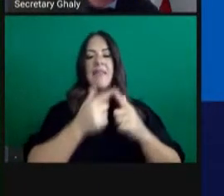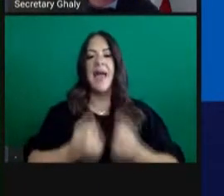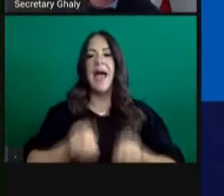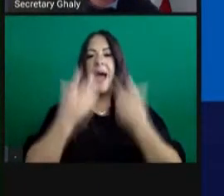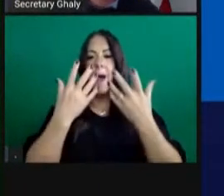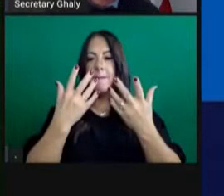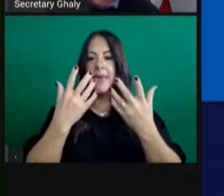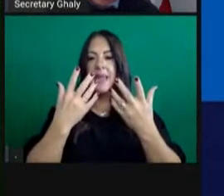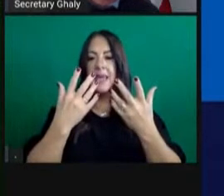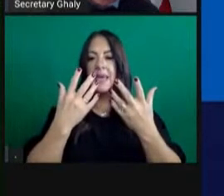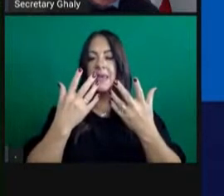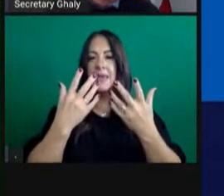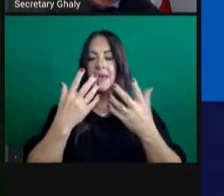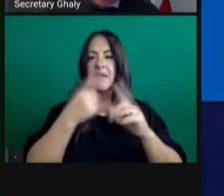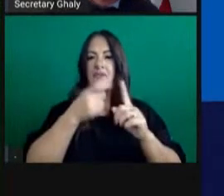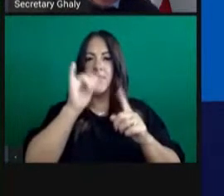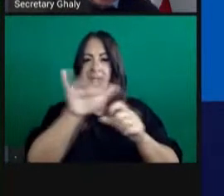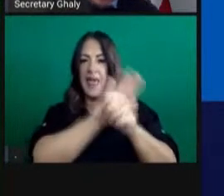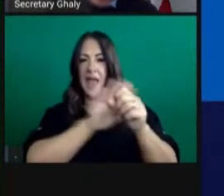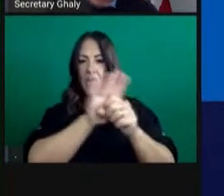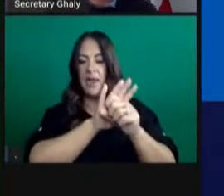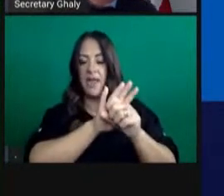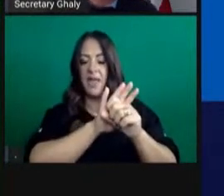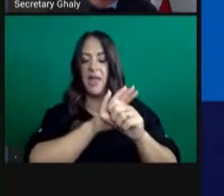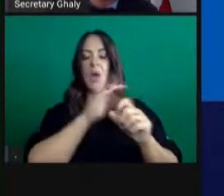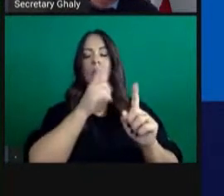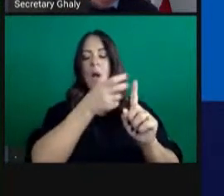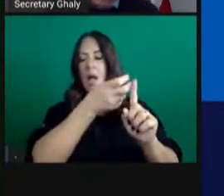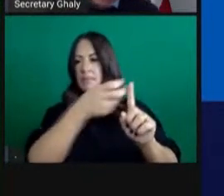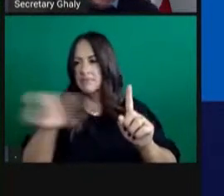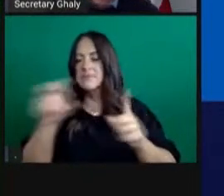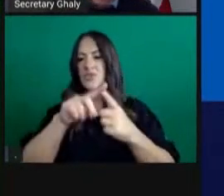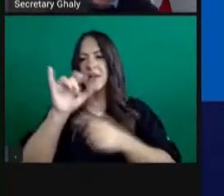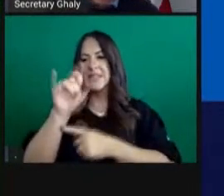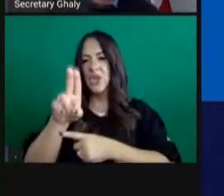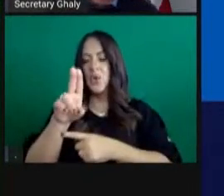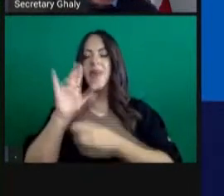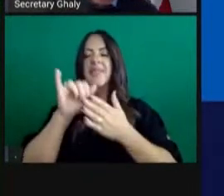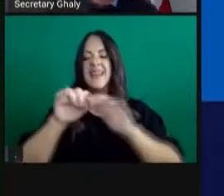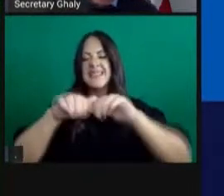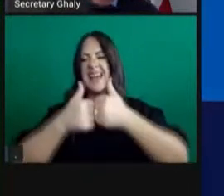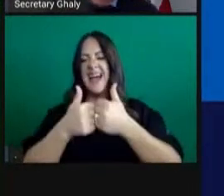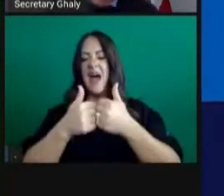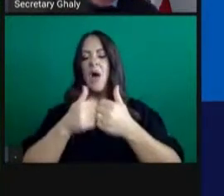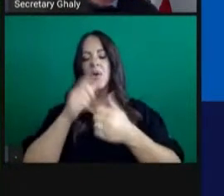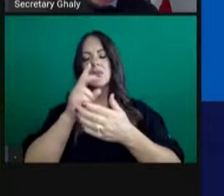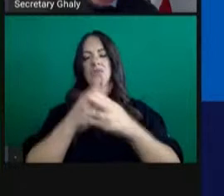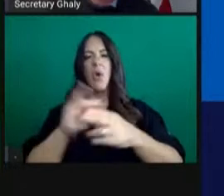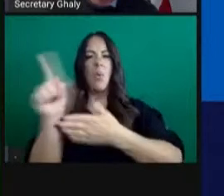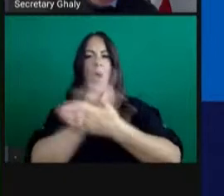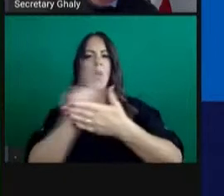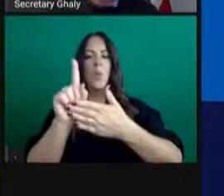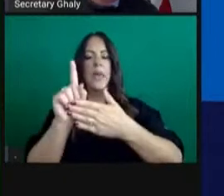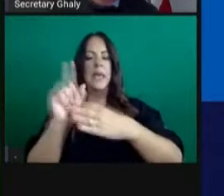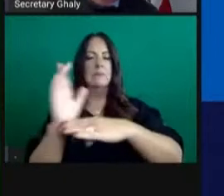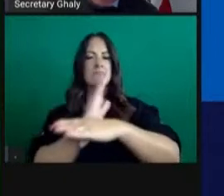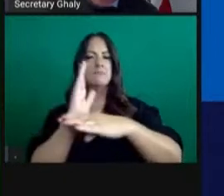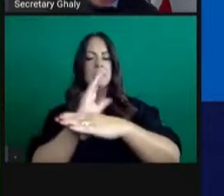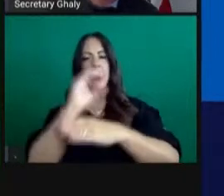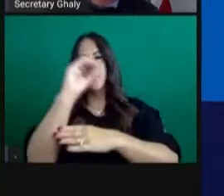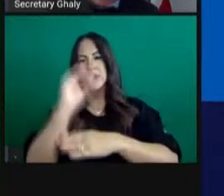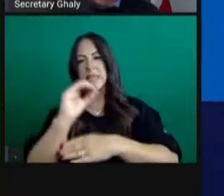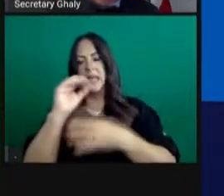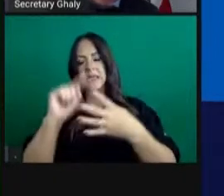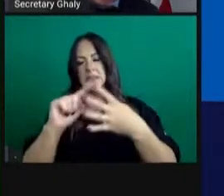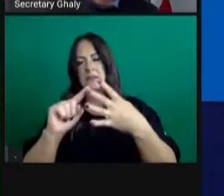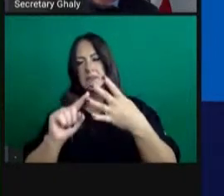on the region, are going to end up in your ICU a few days after that. So that seven-day average case rate is a key factor to